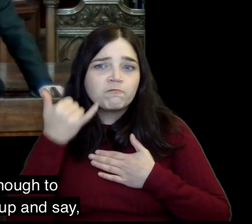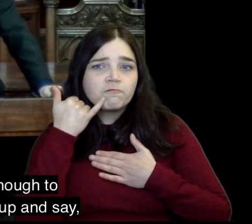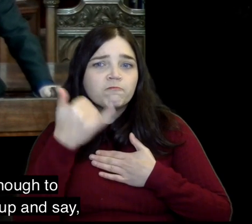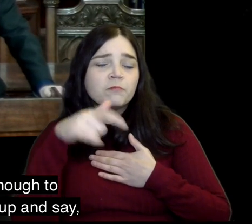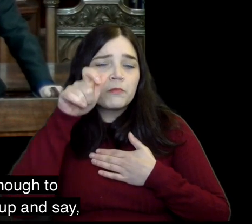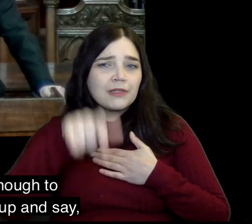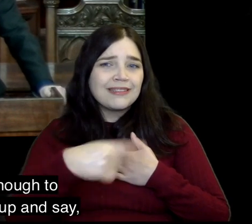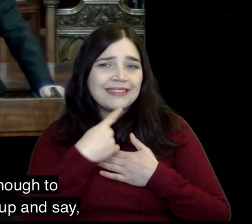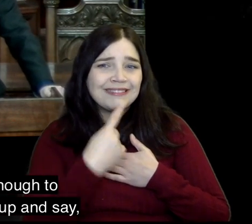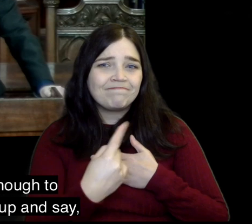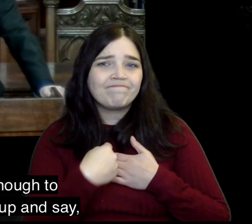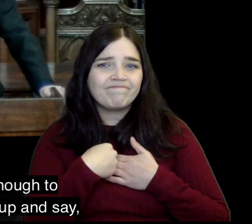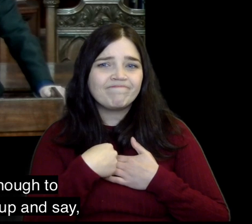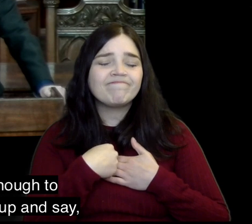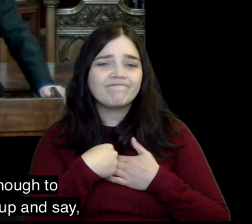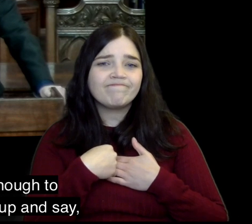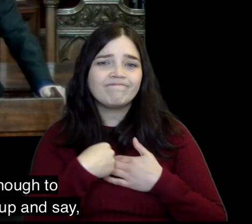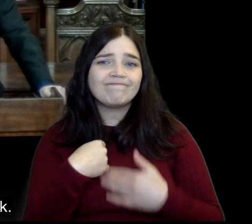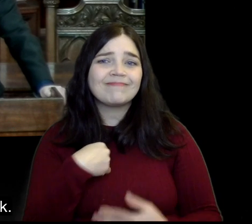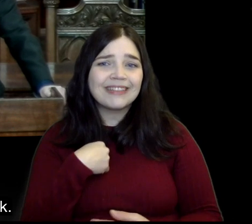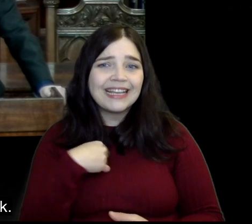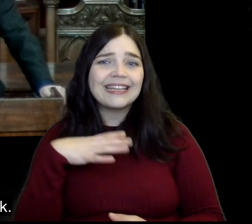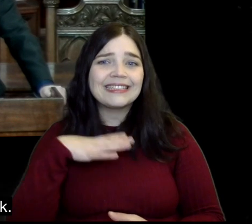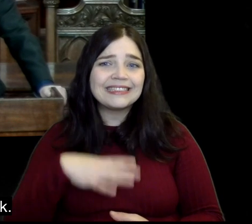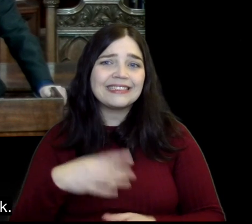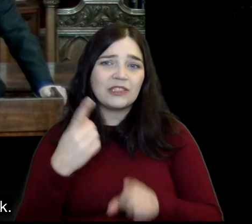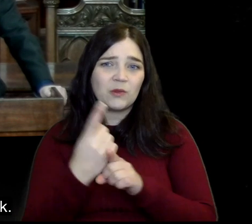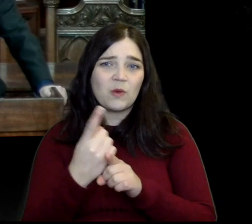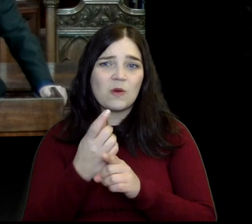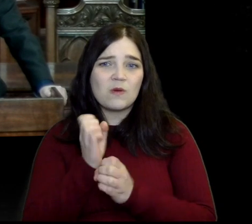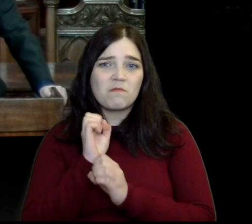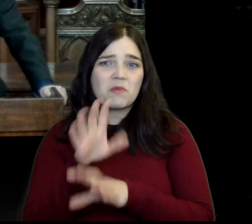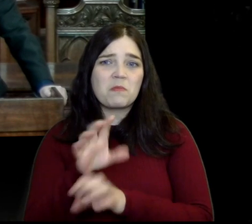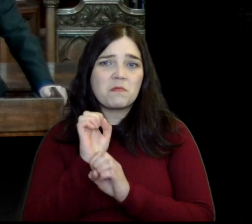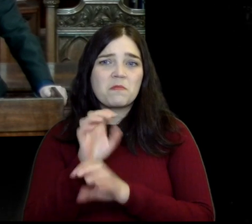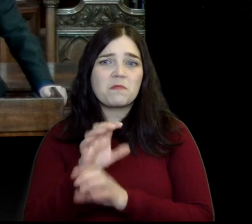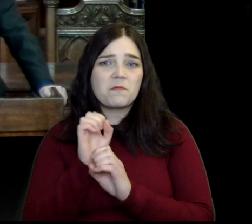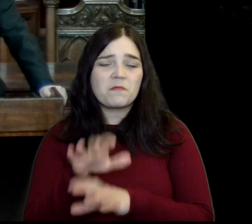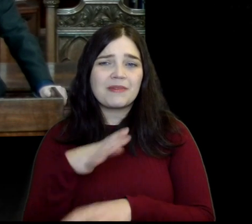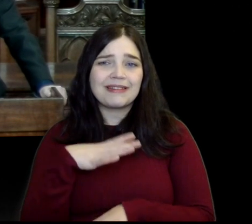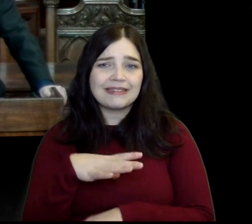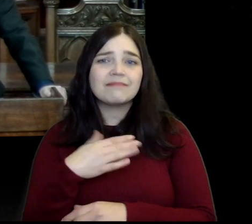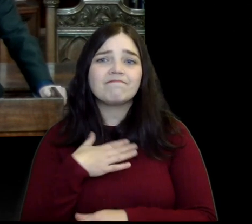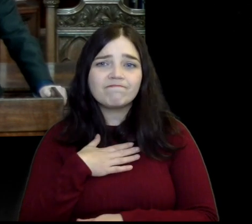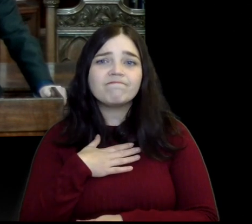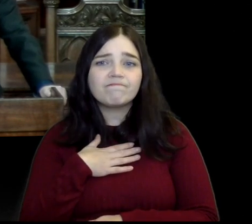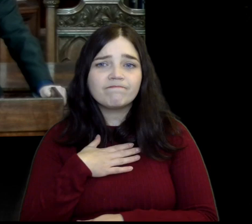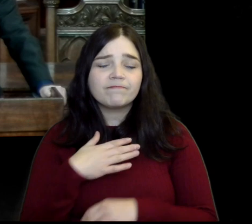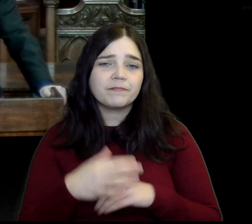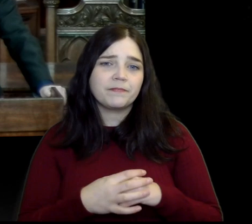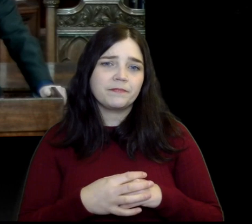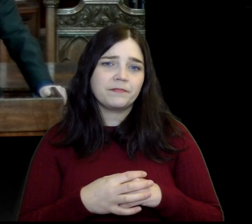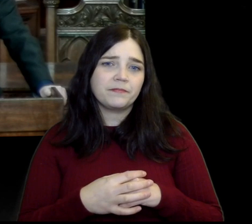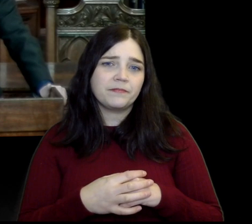are you humble enough to phone someone up and say I need to talk